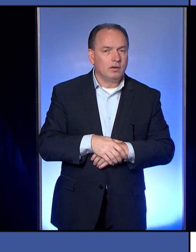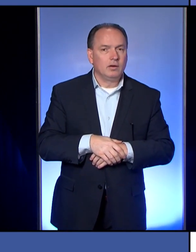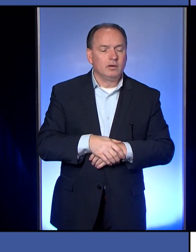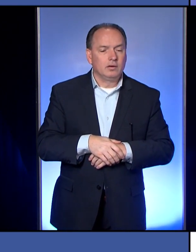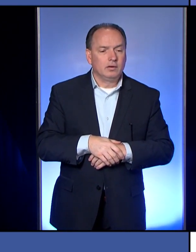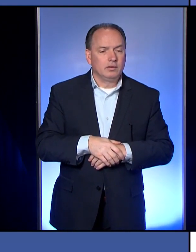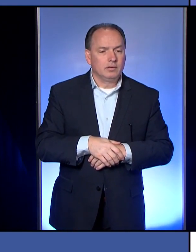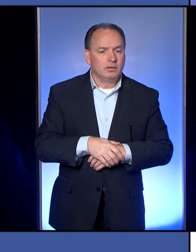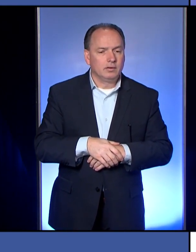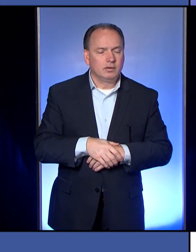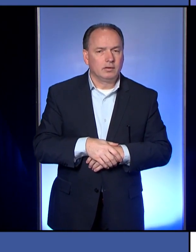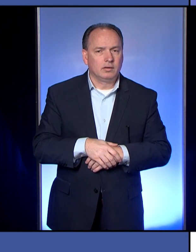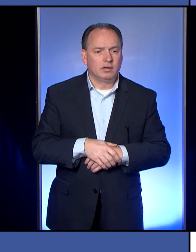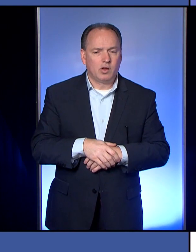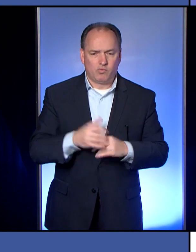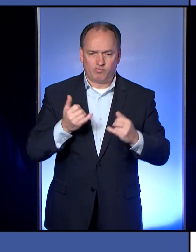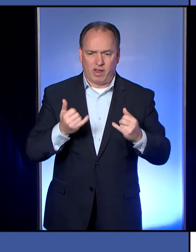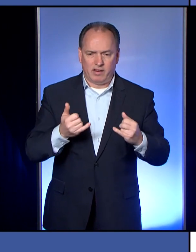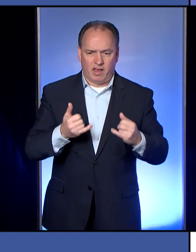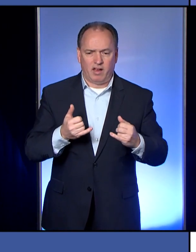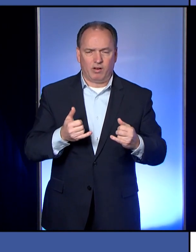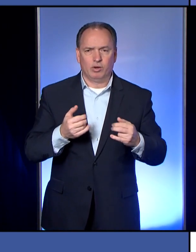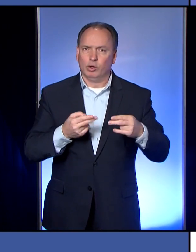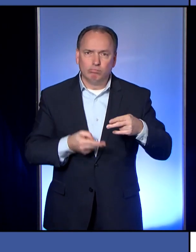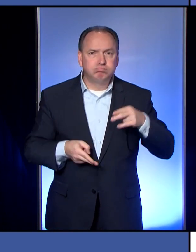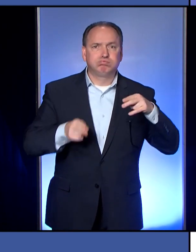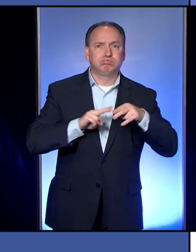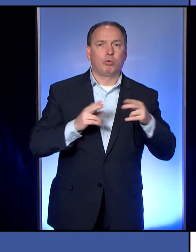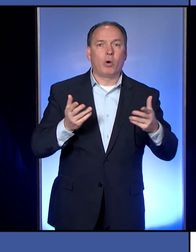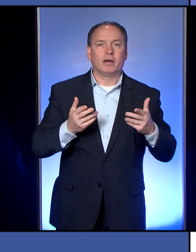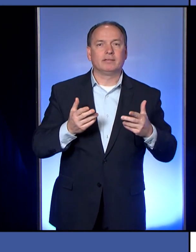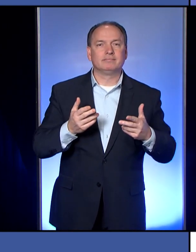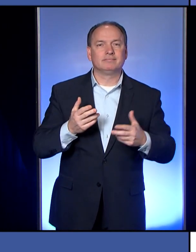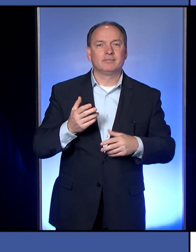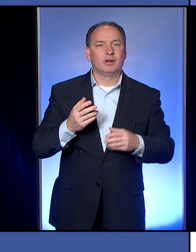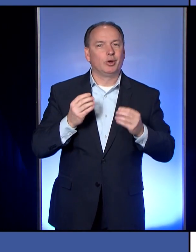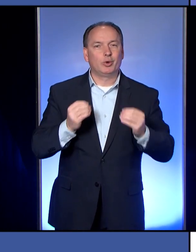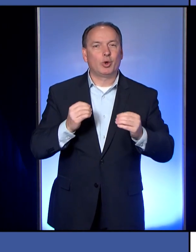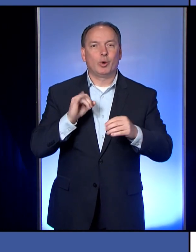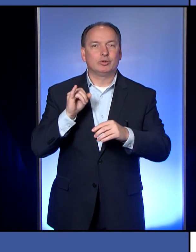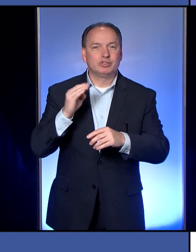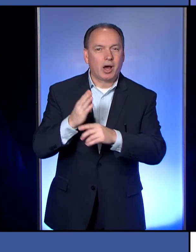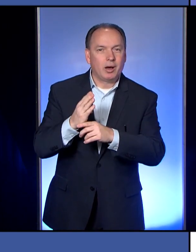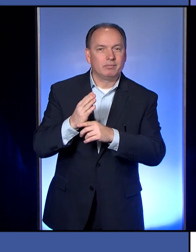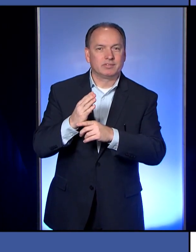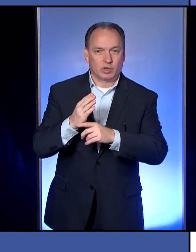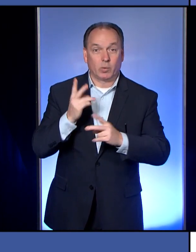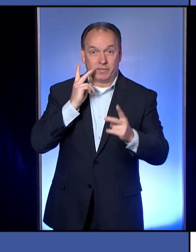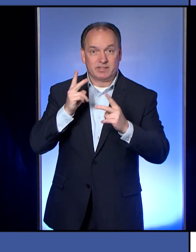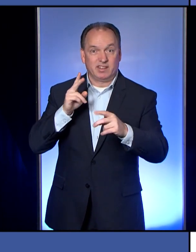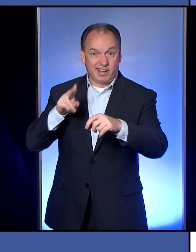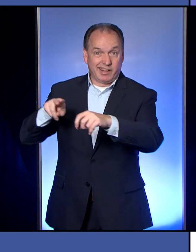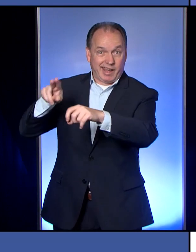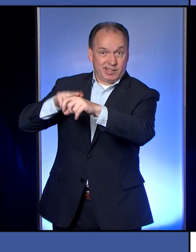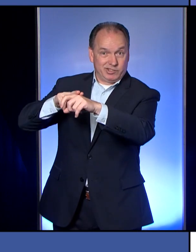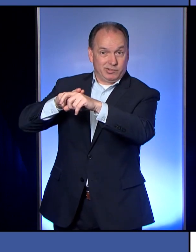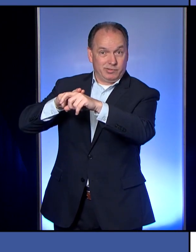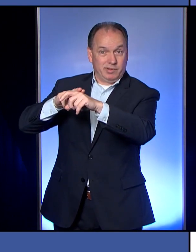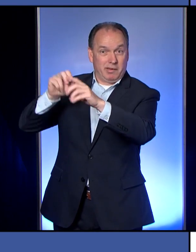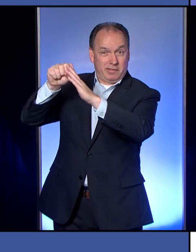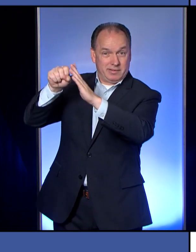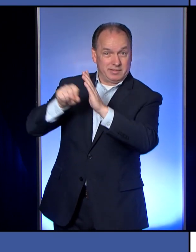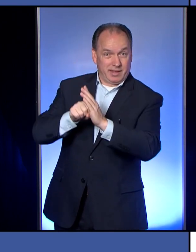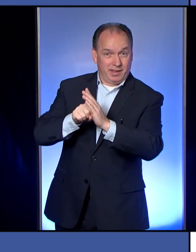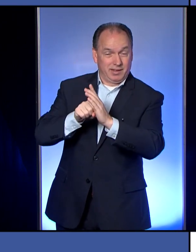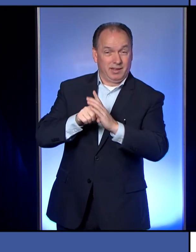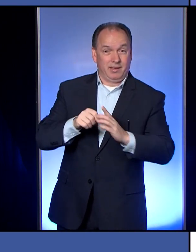surging, which is the unemployment rate? We saw the national rate. We have a handle on statewide claims. We